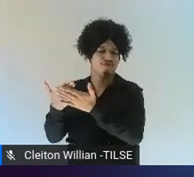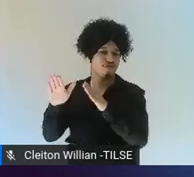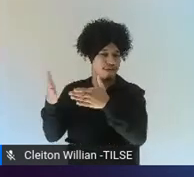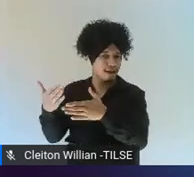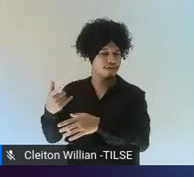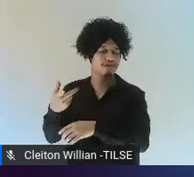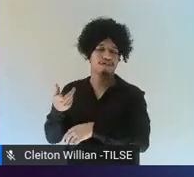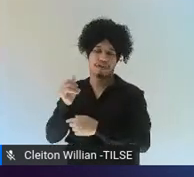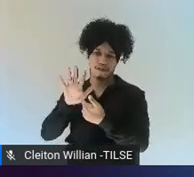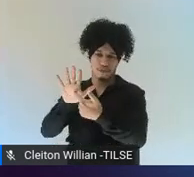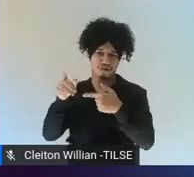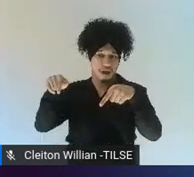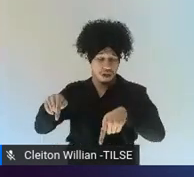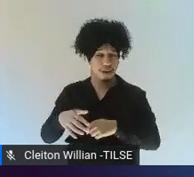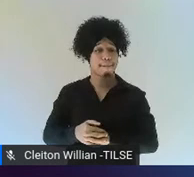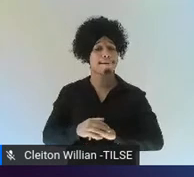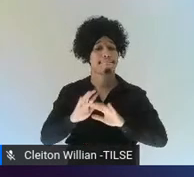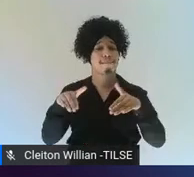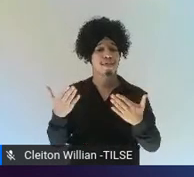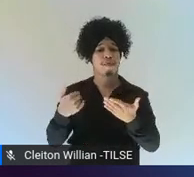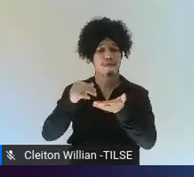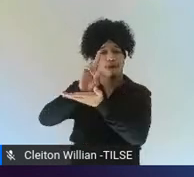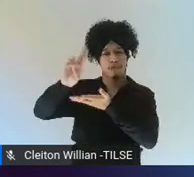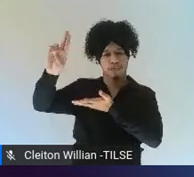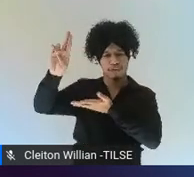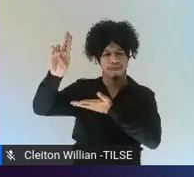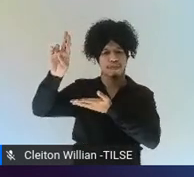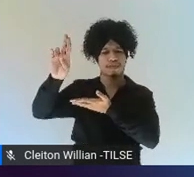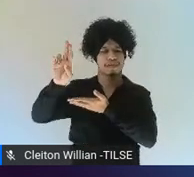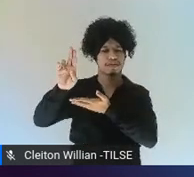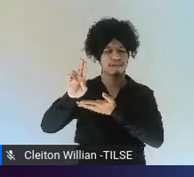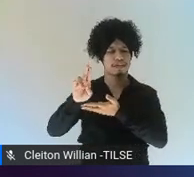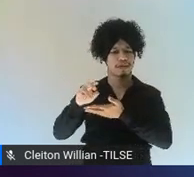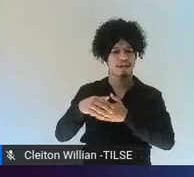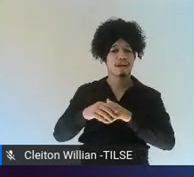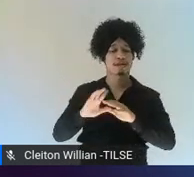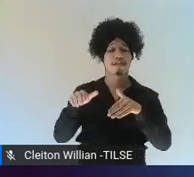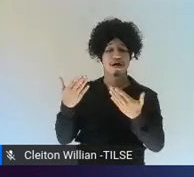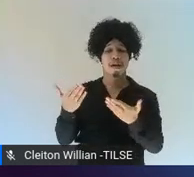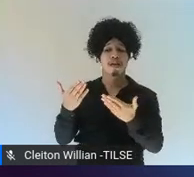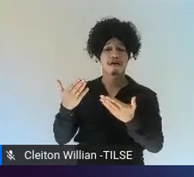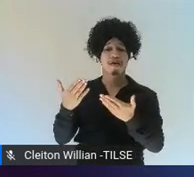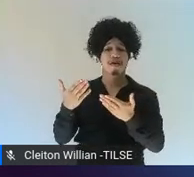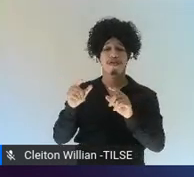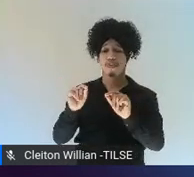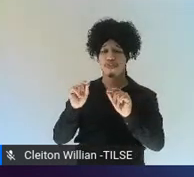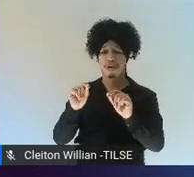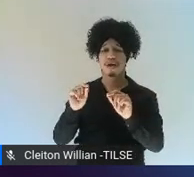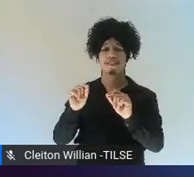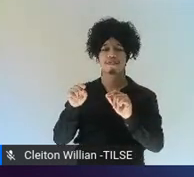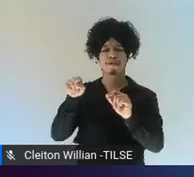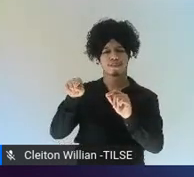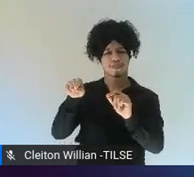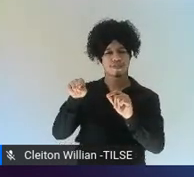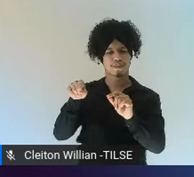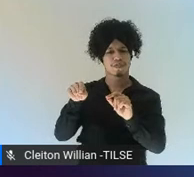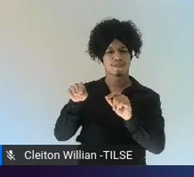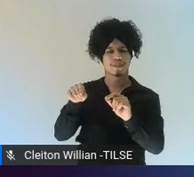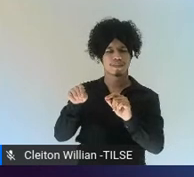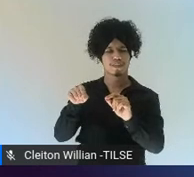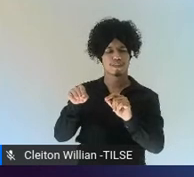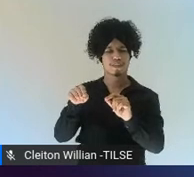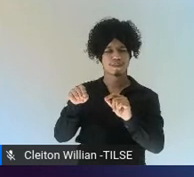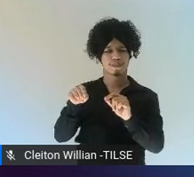And this is a university that is asking or